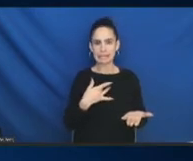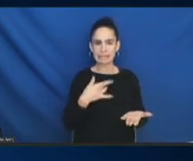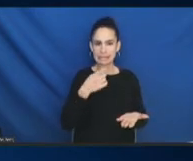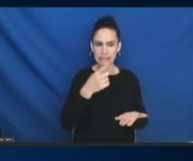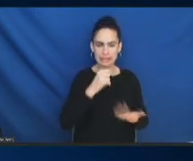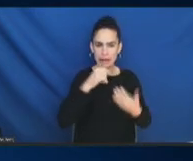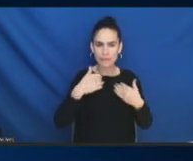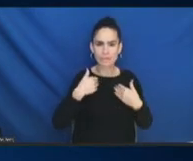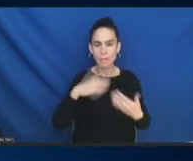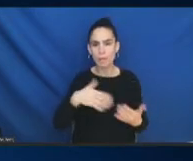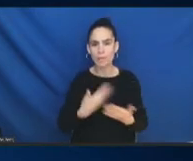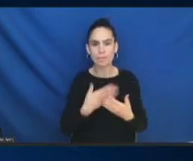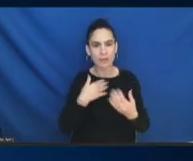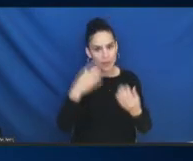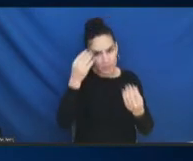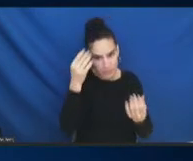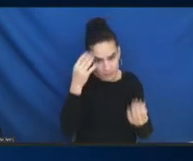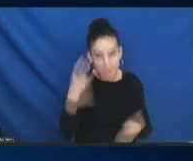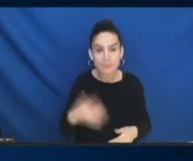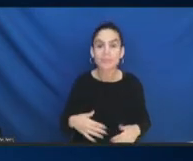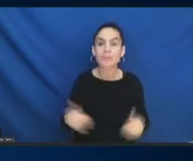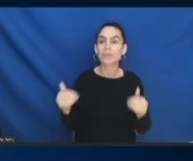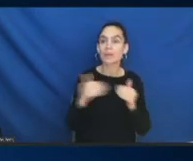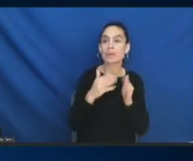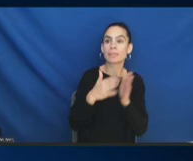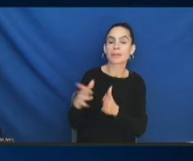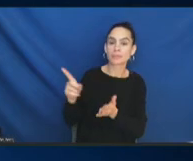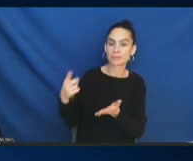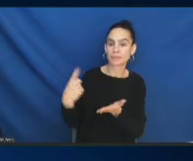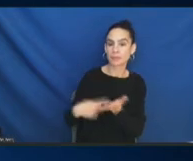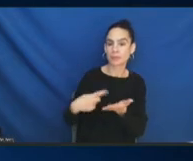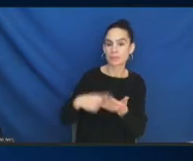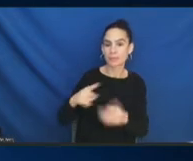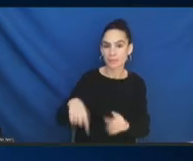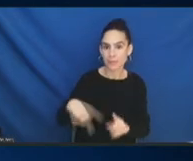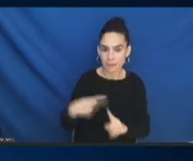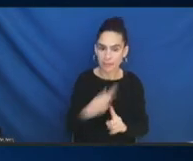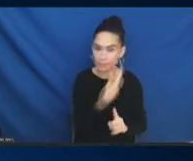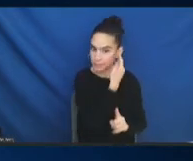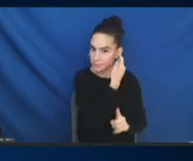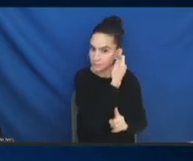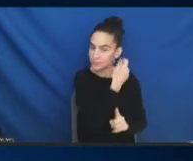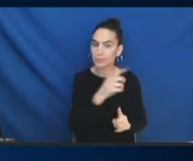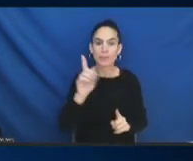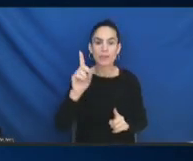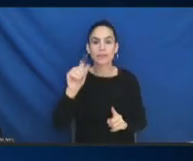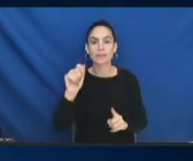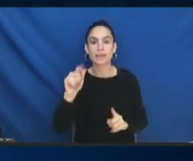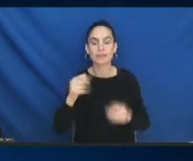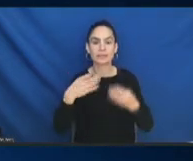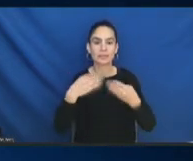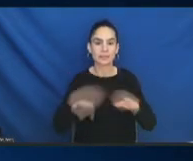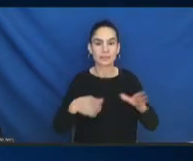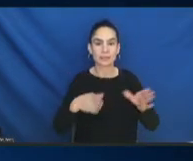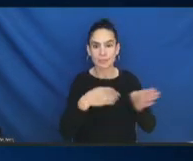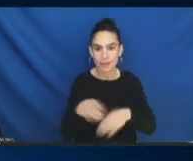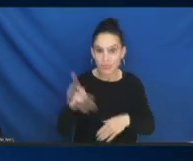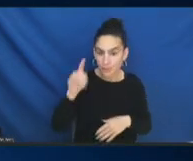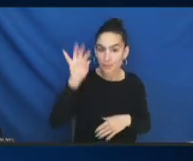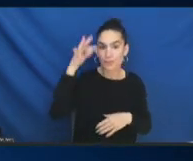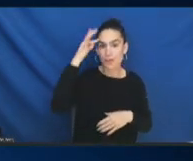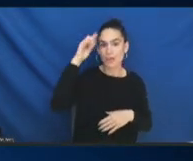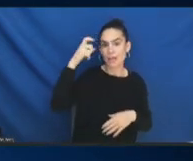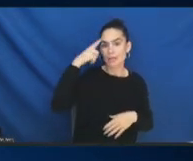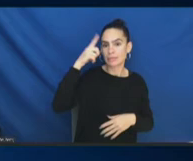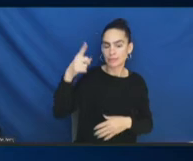that she was talking about, the data disaggregation plan that the federal government is talking about, because we don't